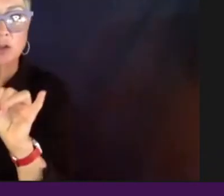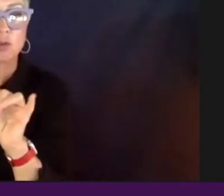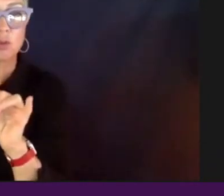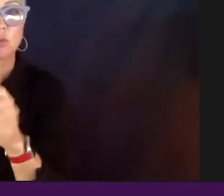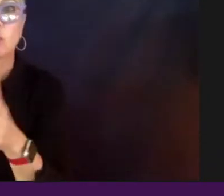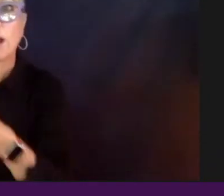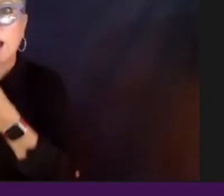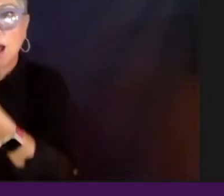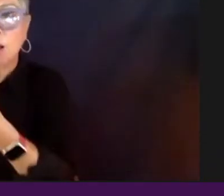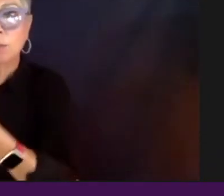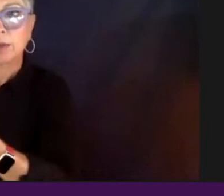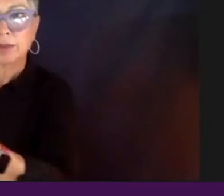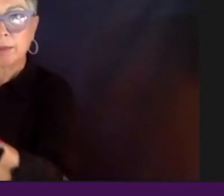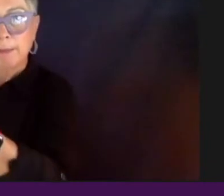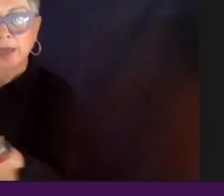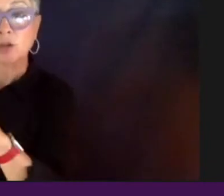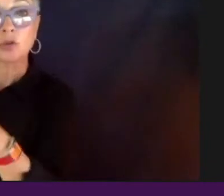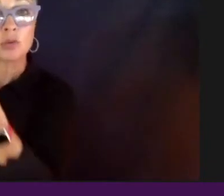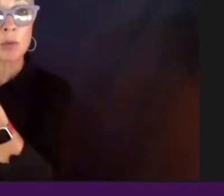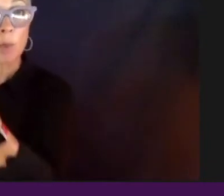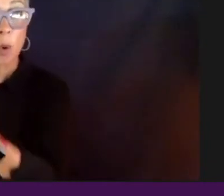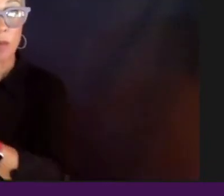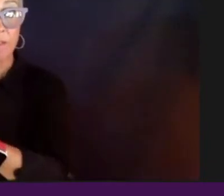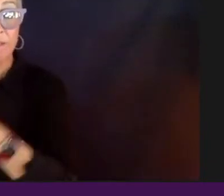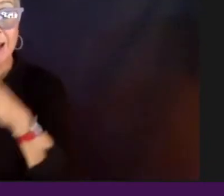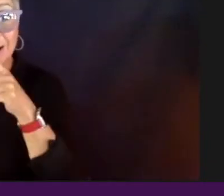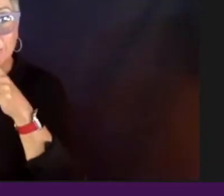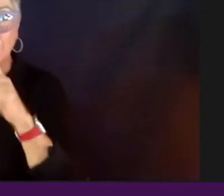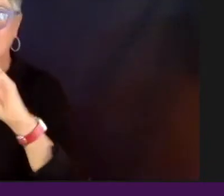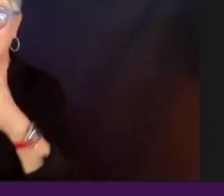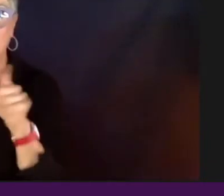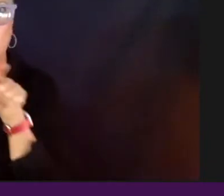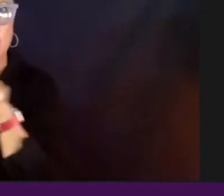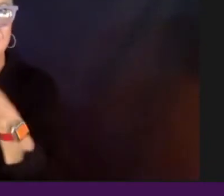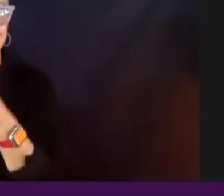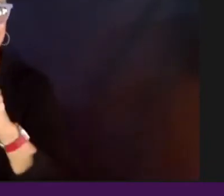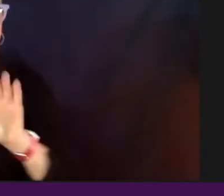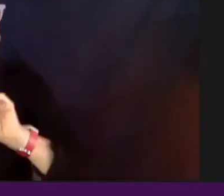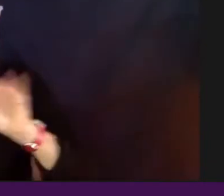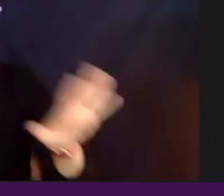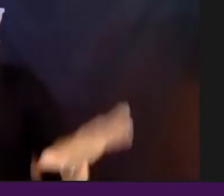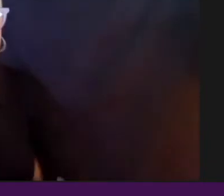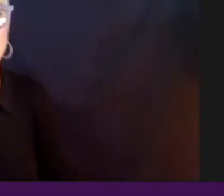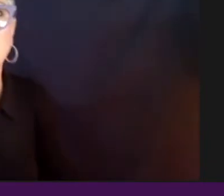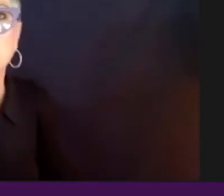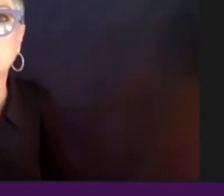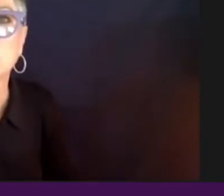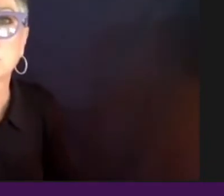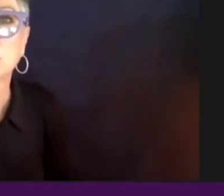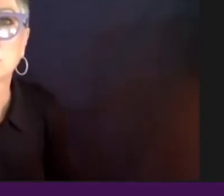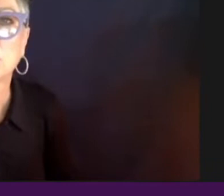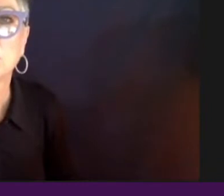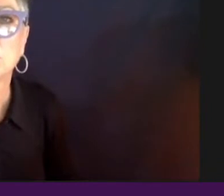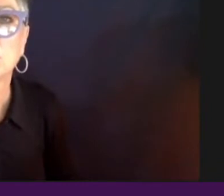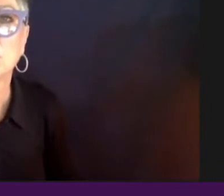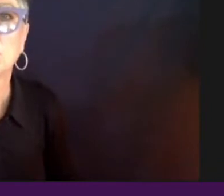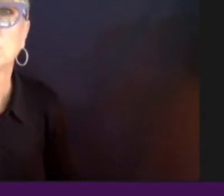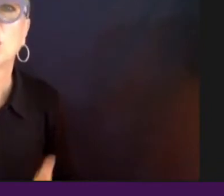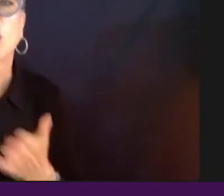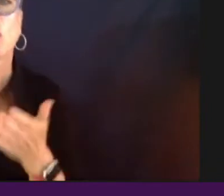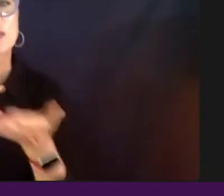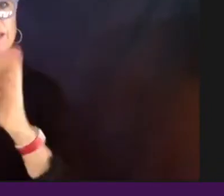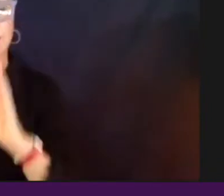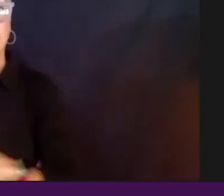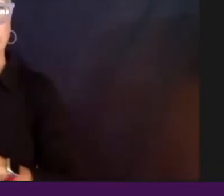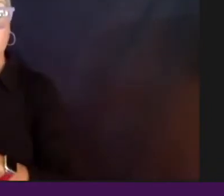to, to support the film and then around distribution, talk a little bit about what that meant for you for first vote to get that film, to get